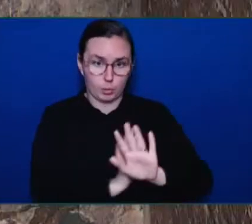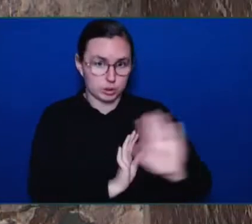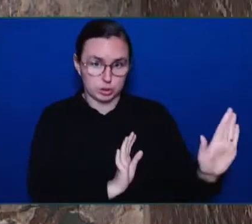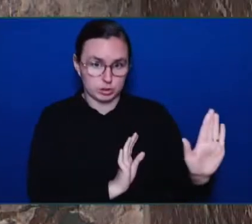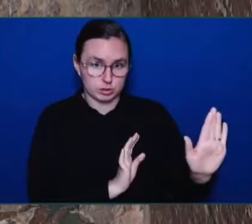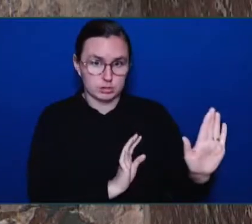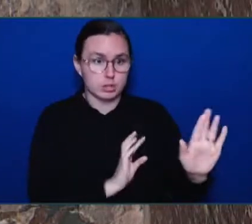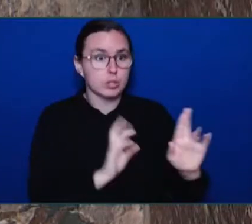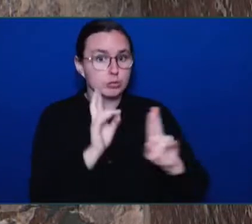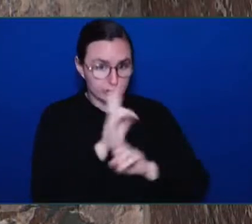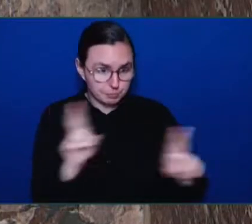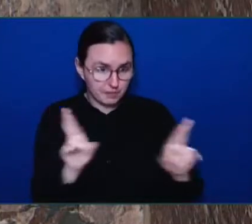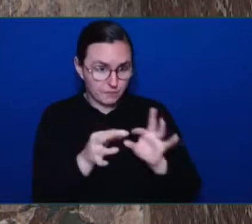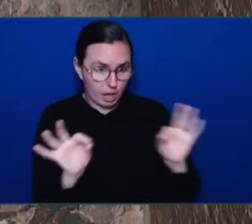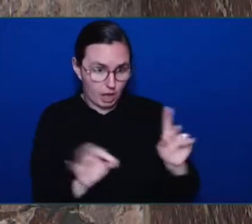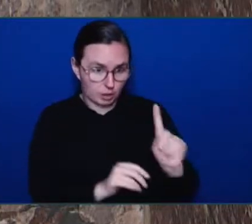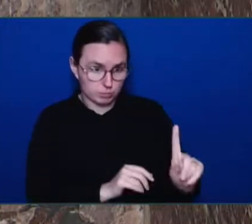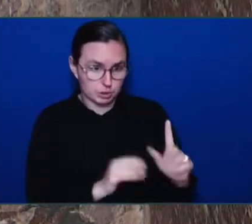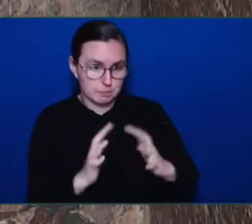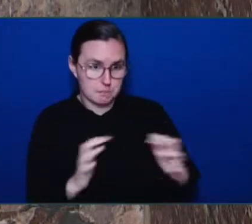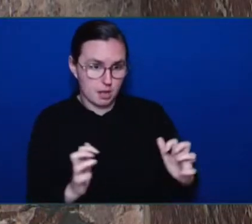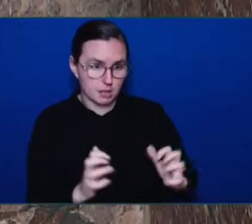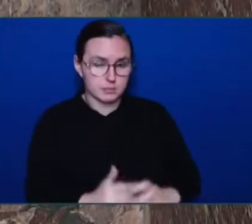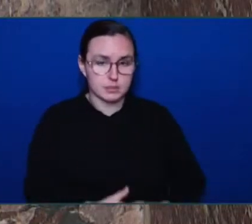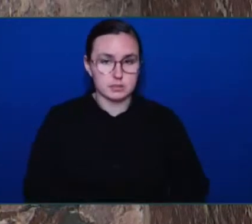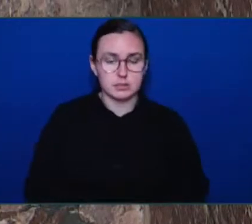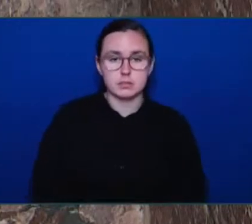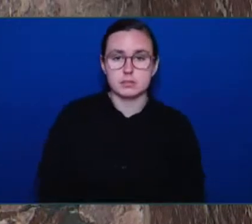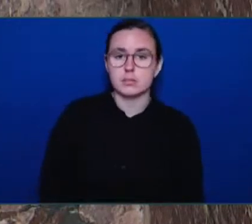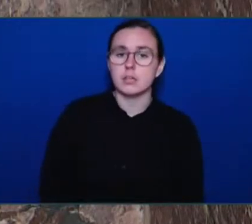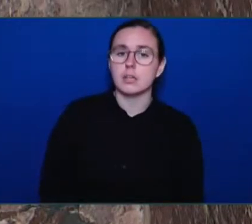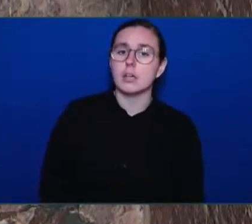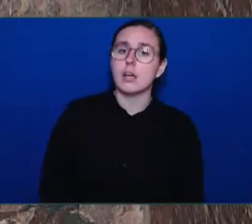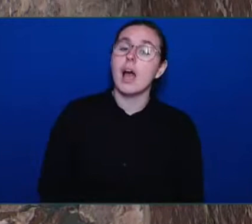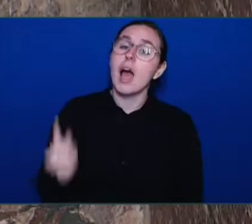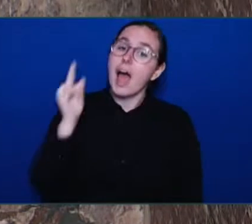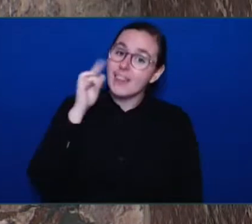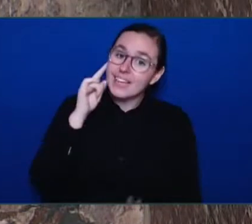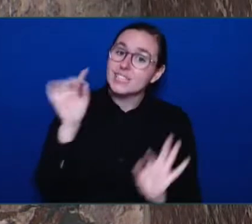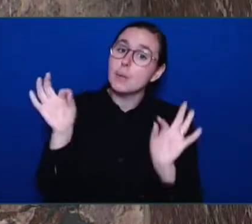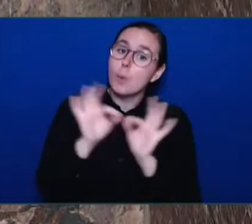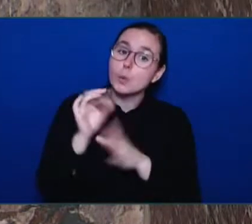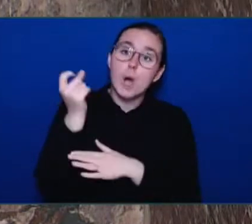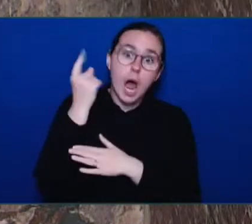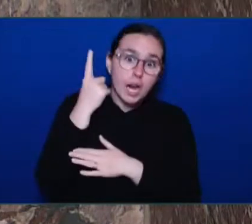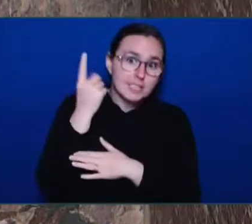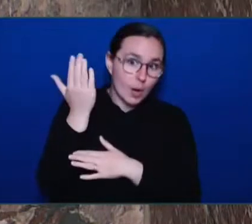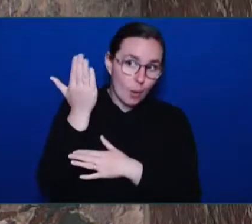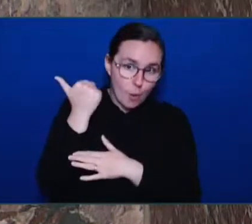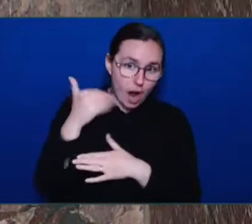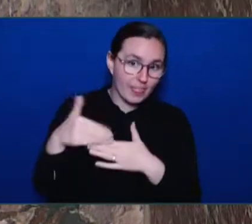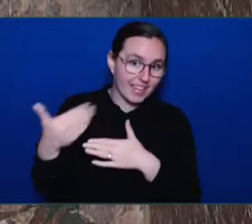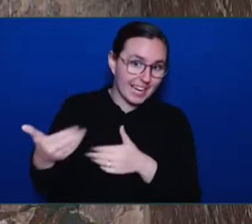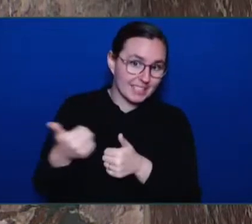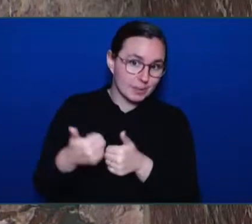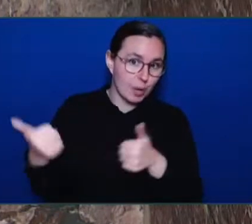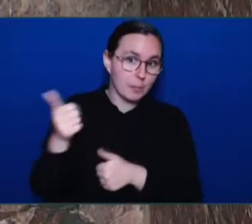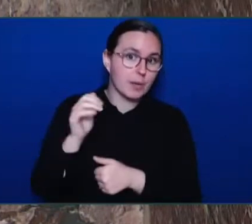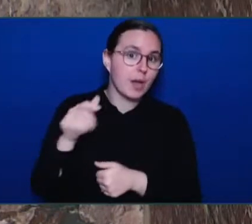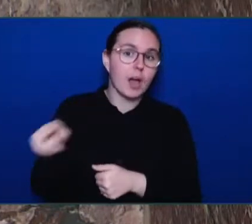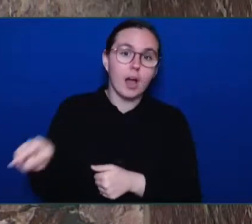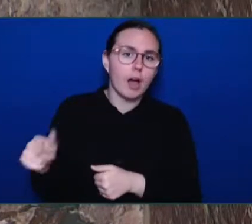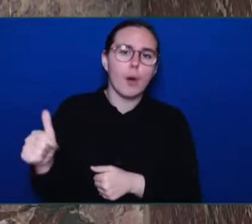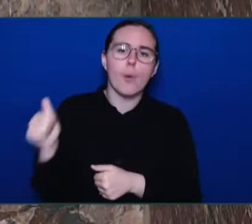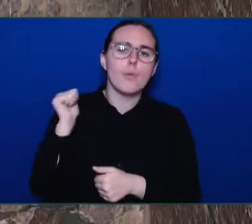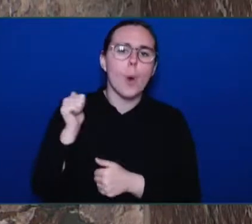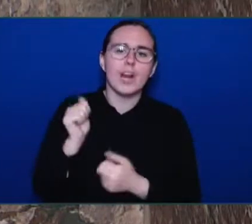think it's important, though, Mr. Speaker, to understand why the incoming Premier wouldn't even meet with the four host First Nations leading the bid